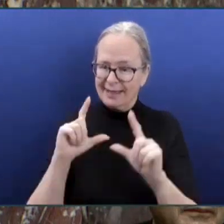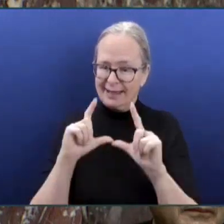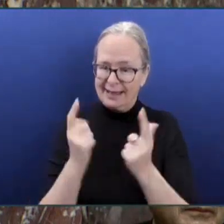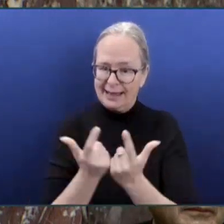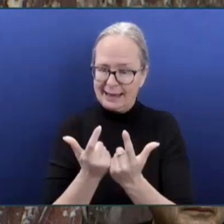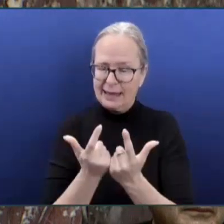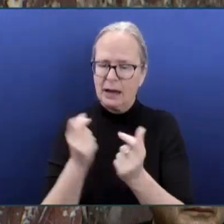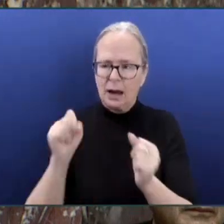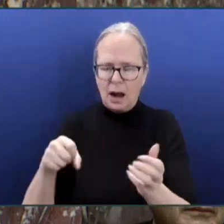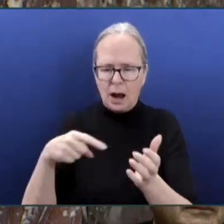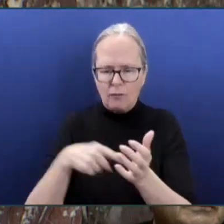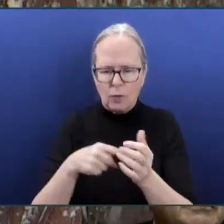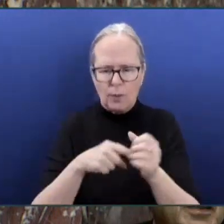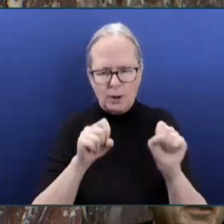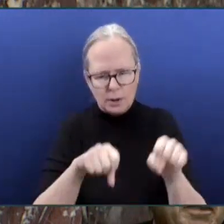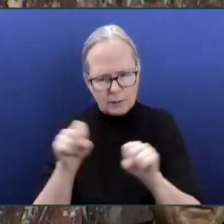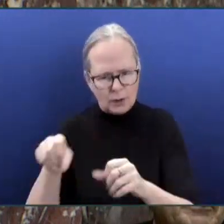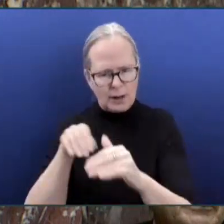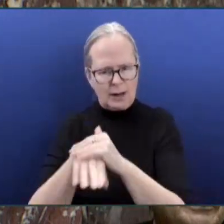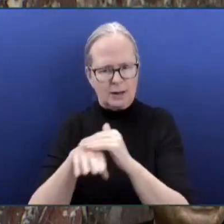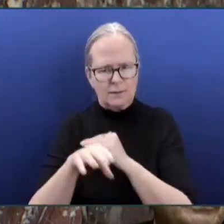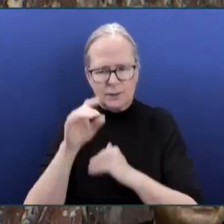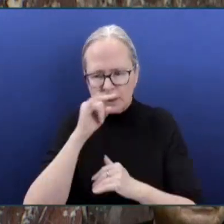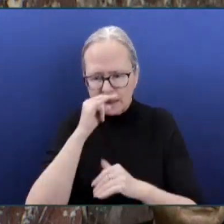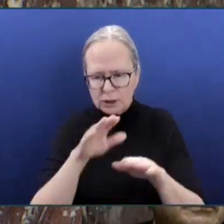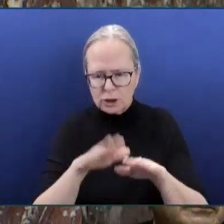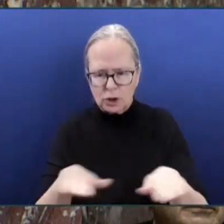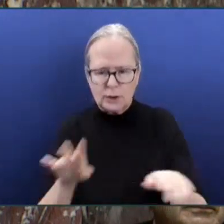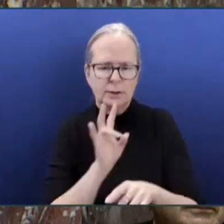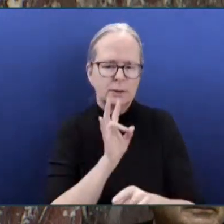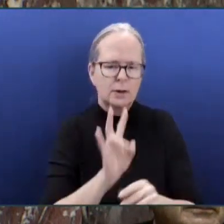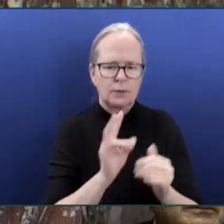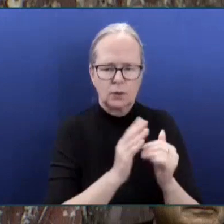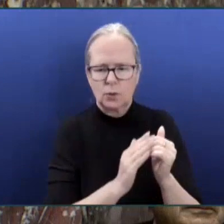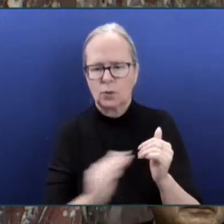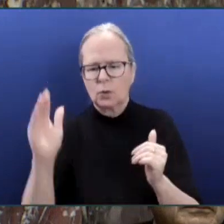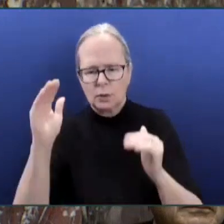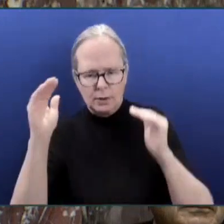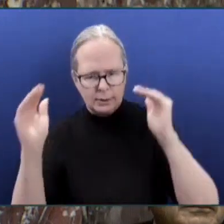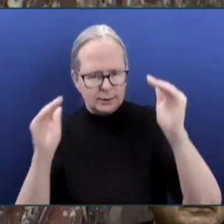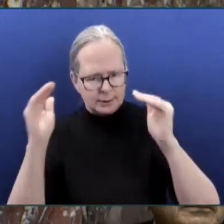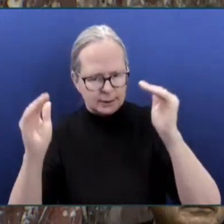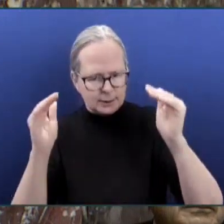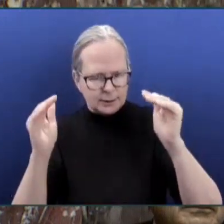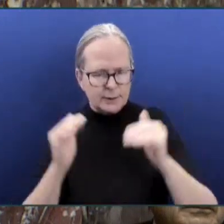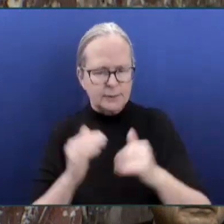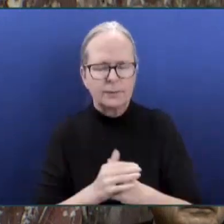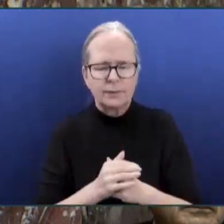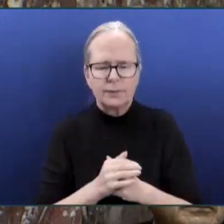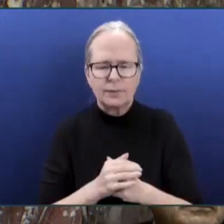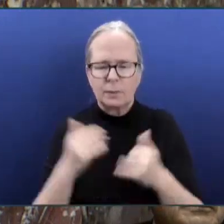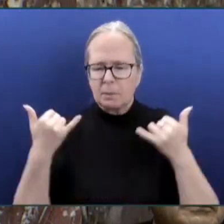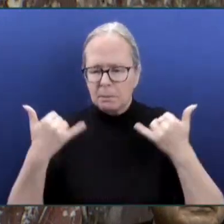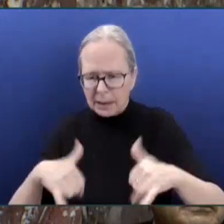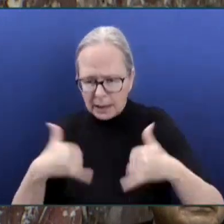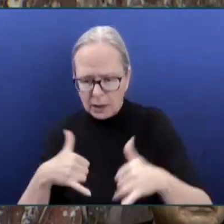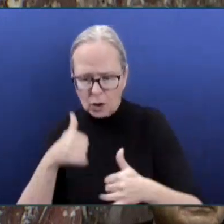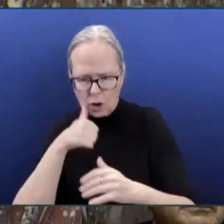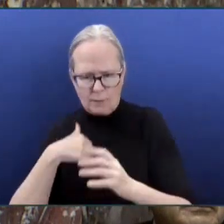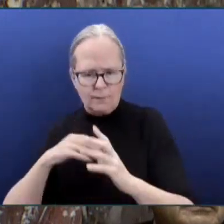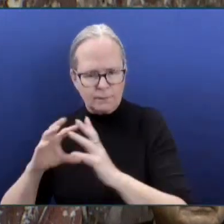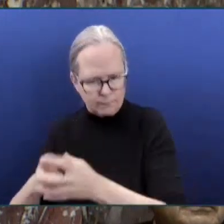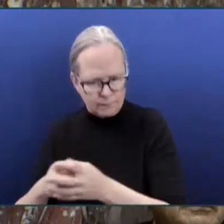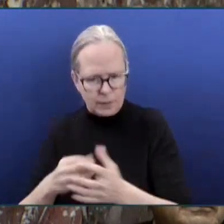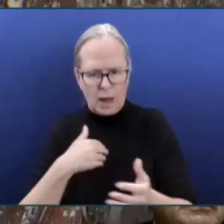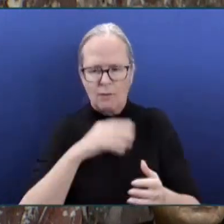years and up. Girls and boys play co-ed throughout, through all, and in separate divisions, and each team plays one game